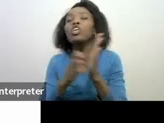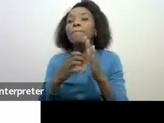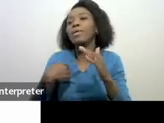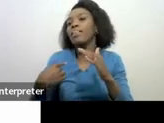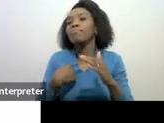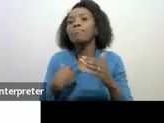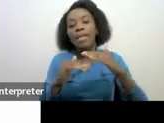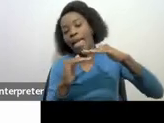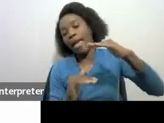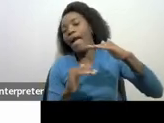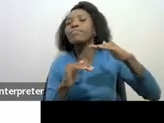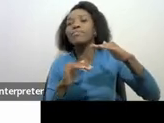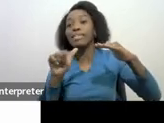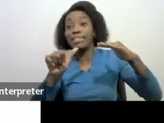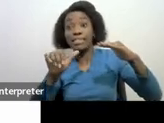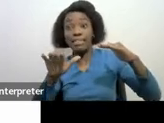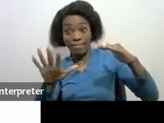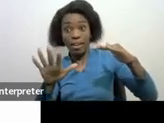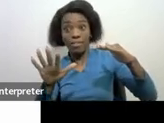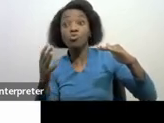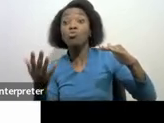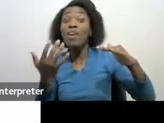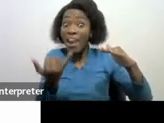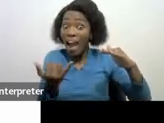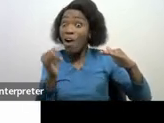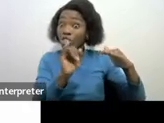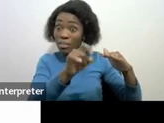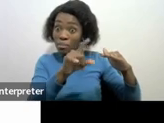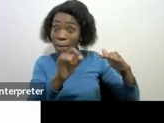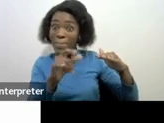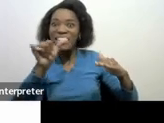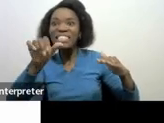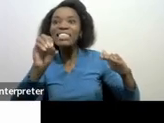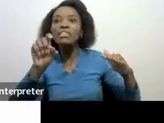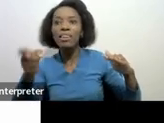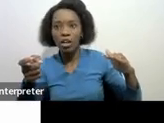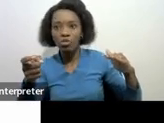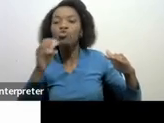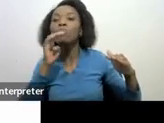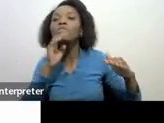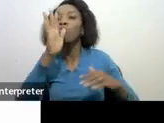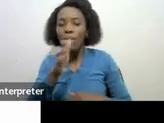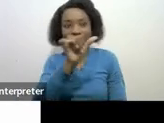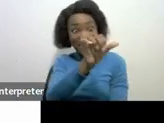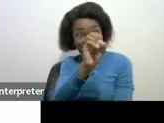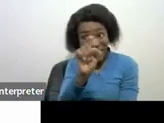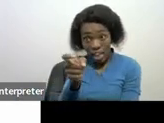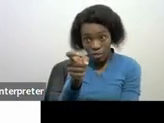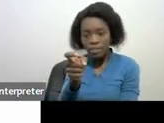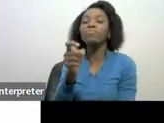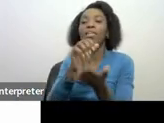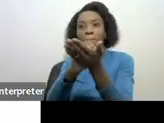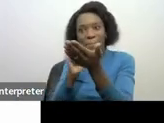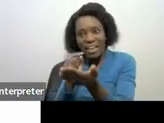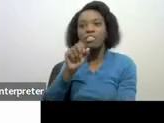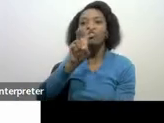is at $50,000 when we talk of the exempt amount we will take off $23,800 rent from that specific